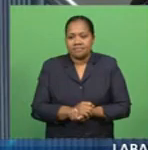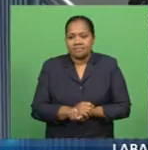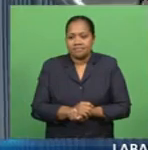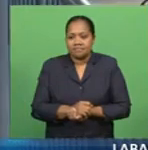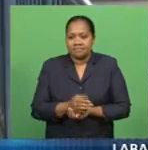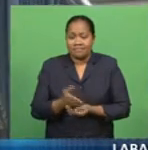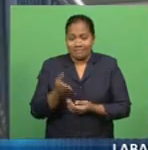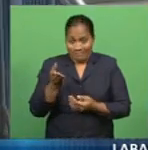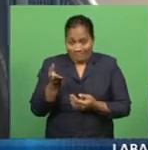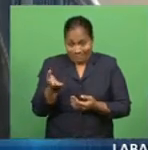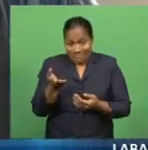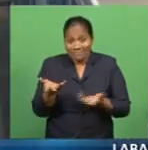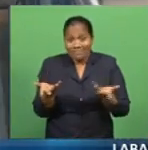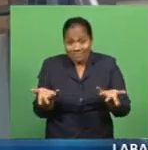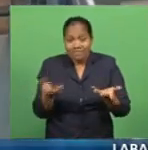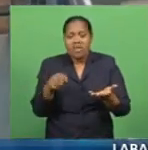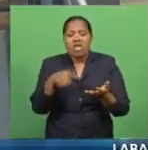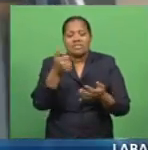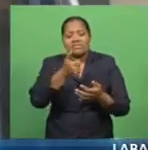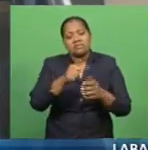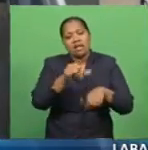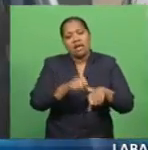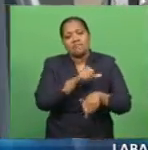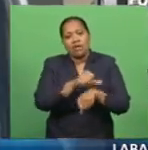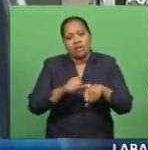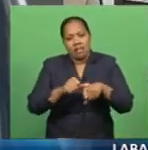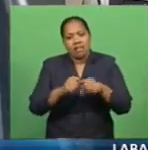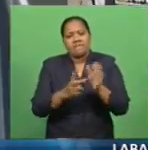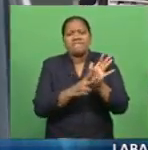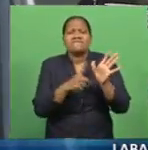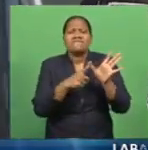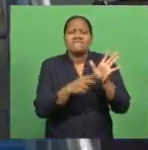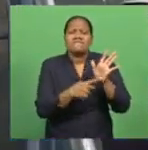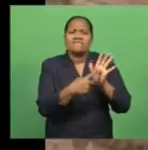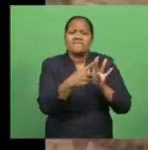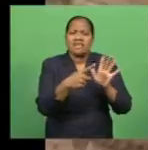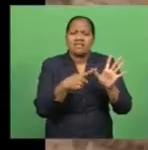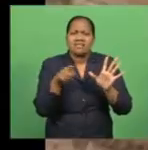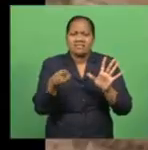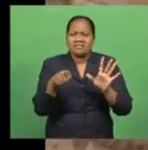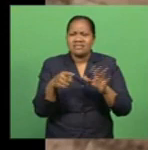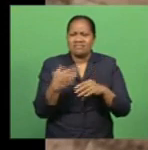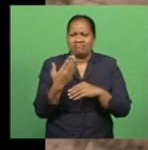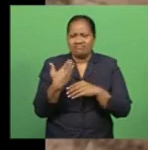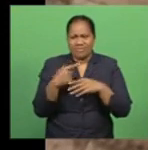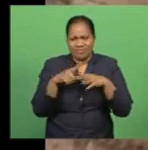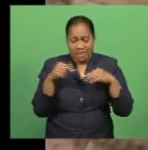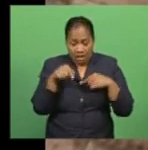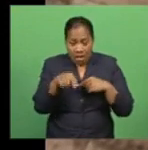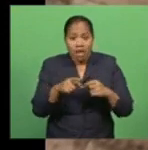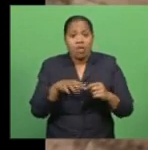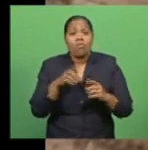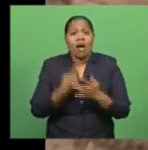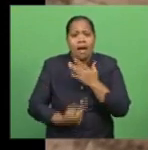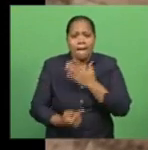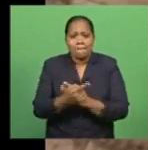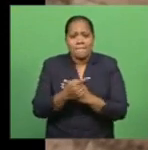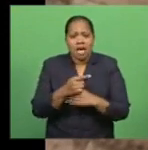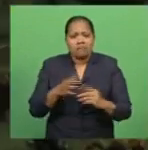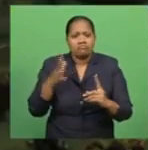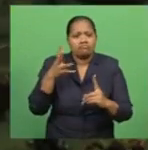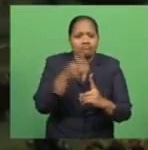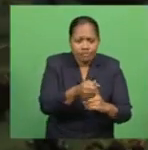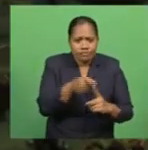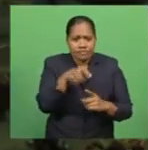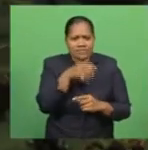of murder, it's alleged that on 16th April, Watia, a former associate pastor, assaulted Mainalulu at Mbalayanganinga village